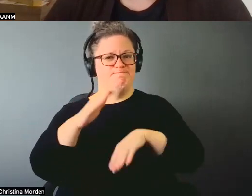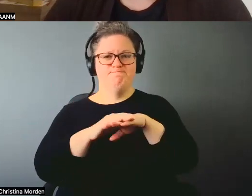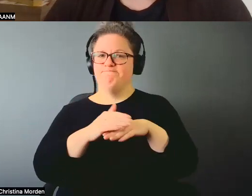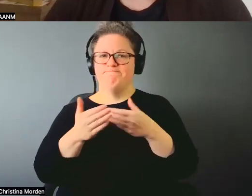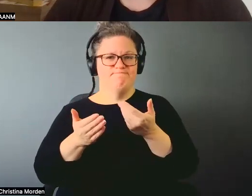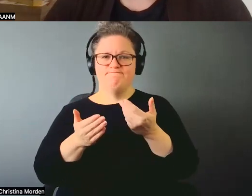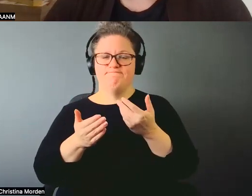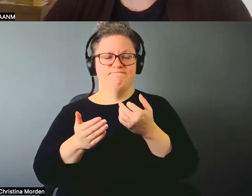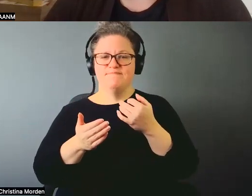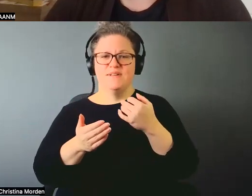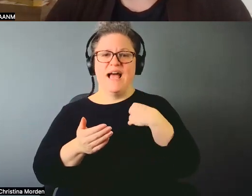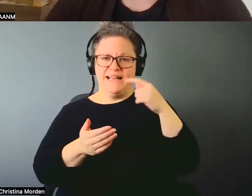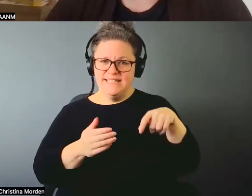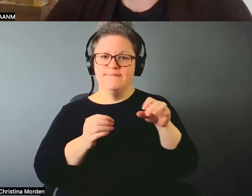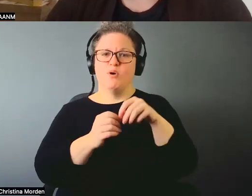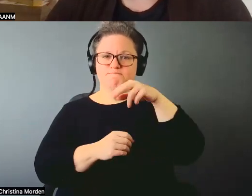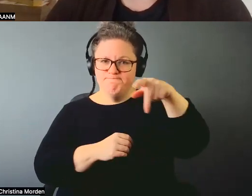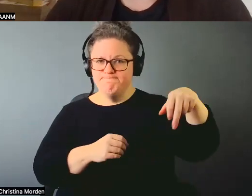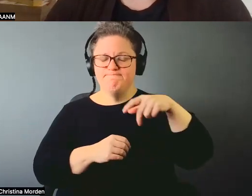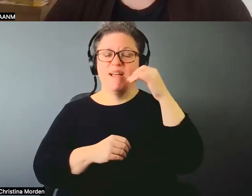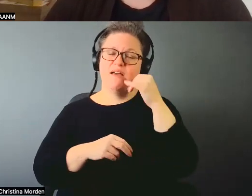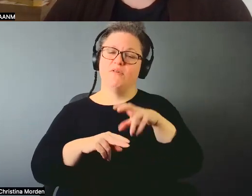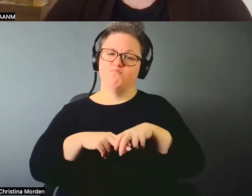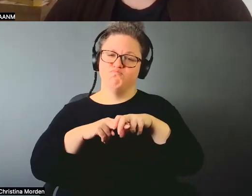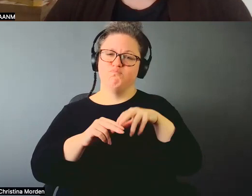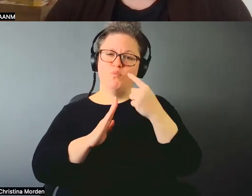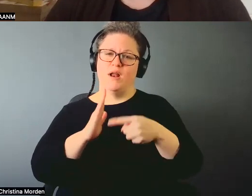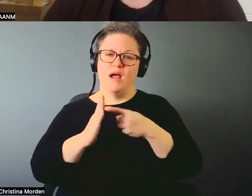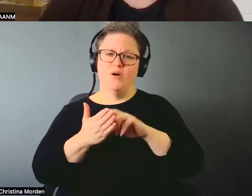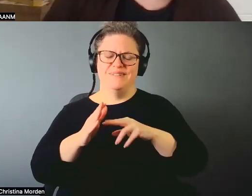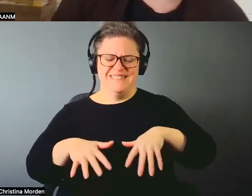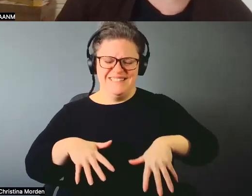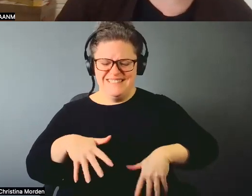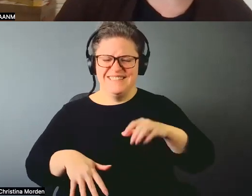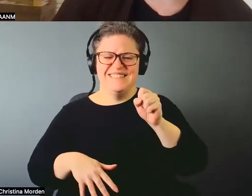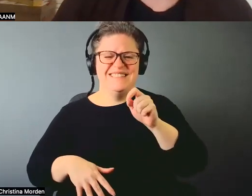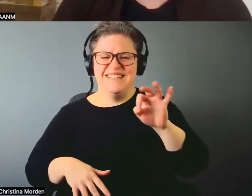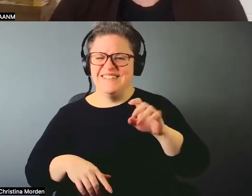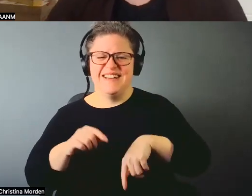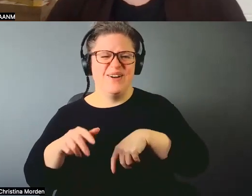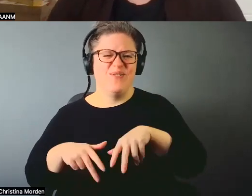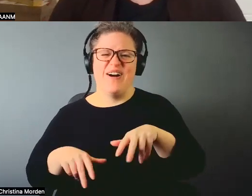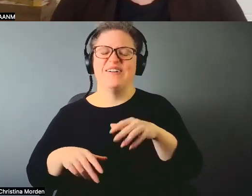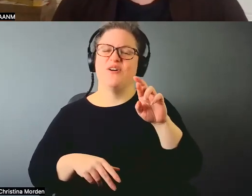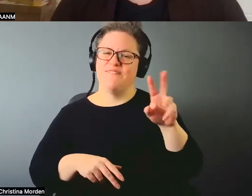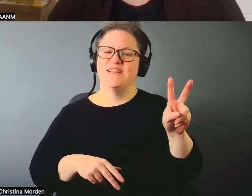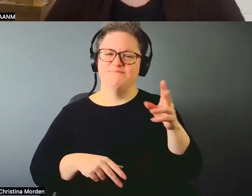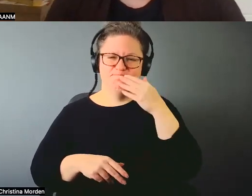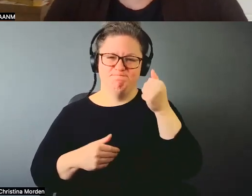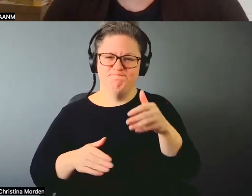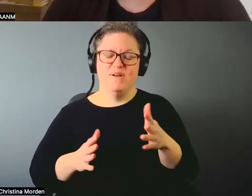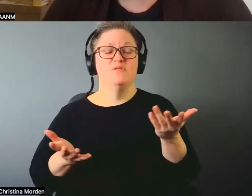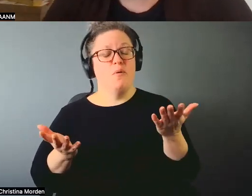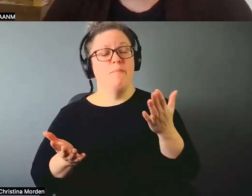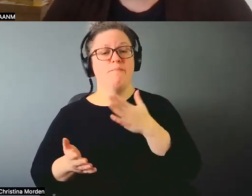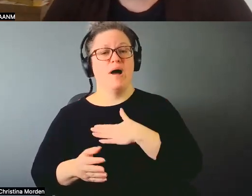walk for hours after it. Yeah. Yeah. the work, I hope inspires,